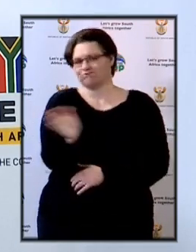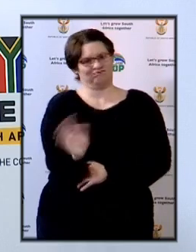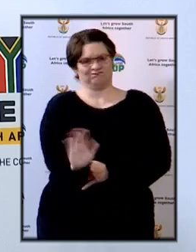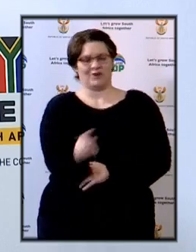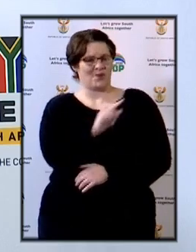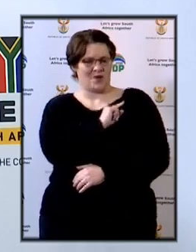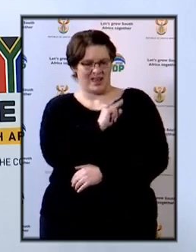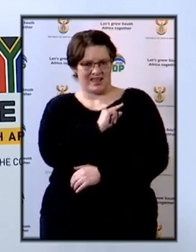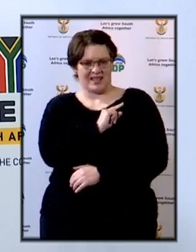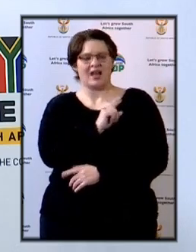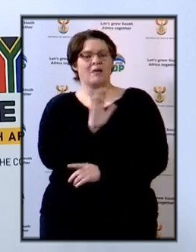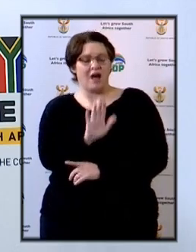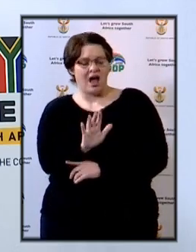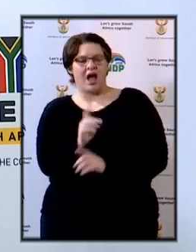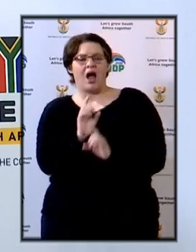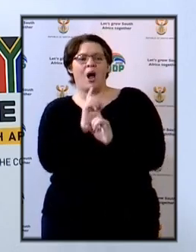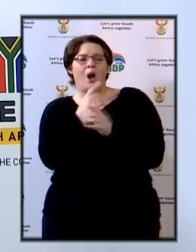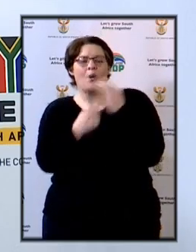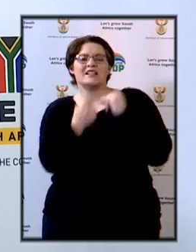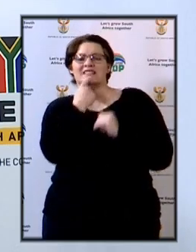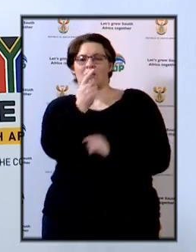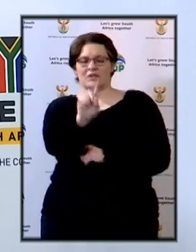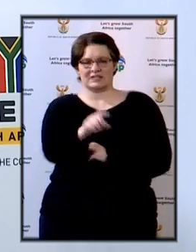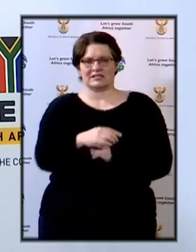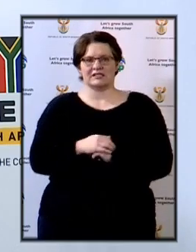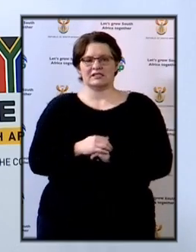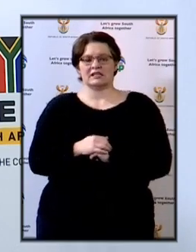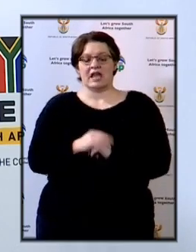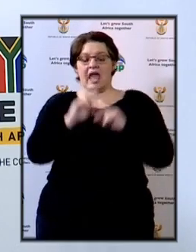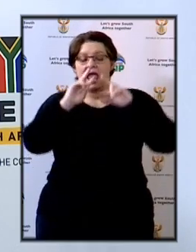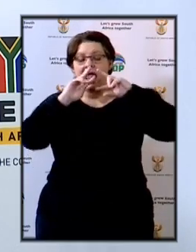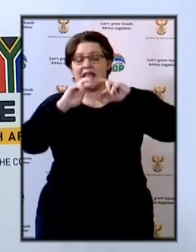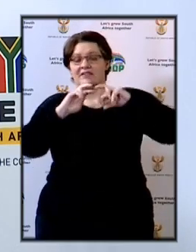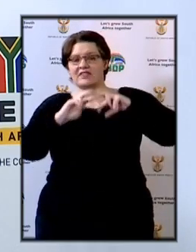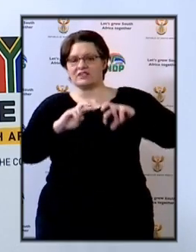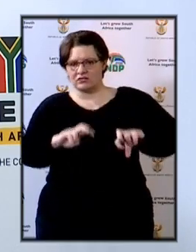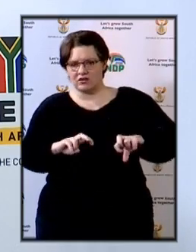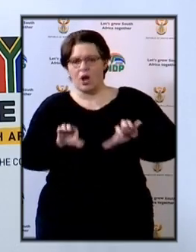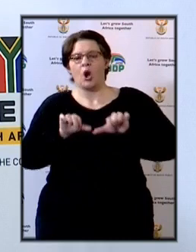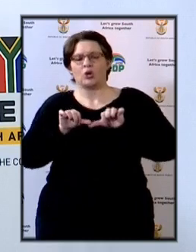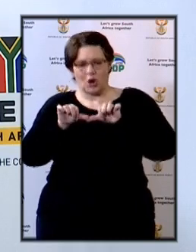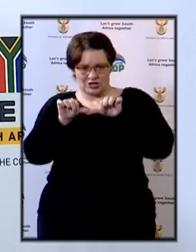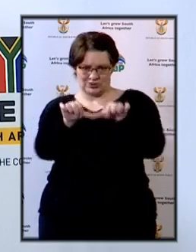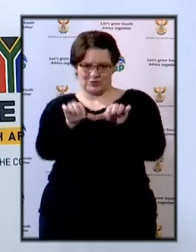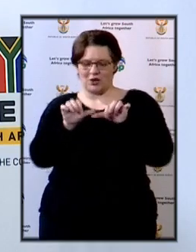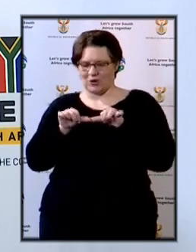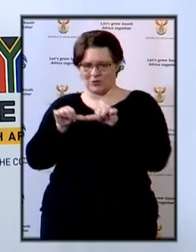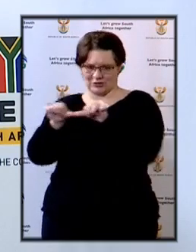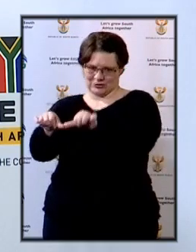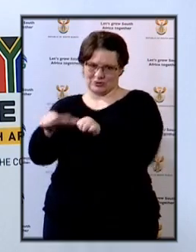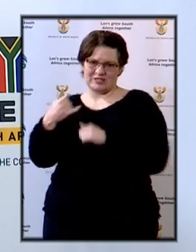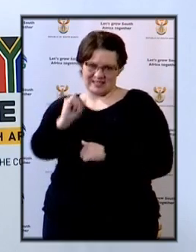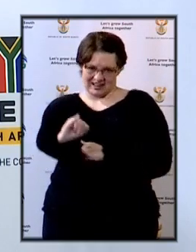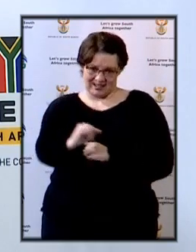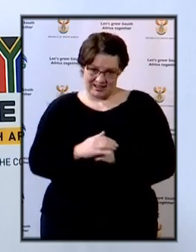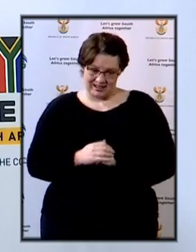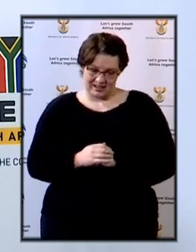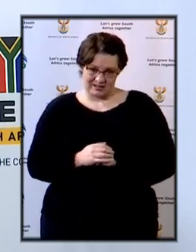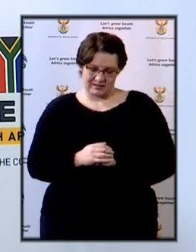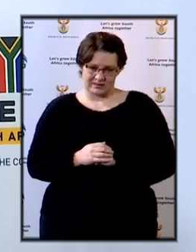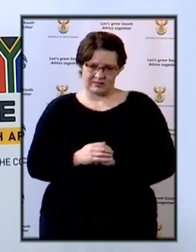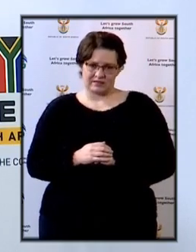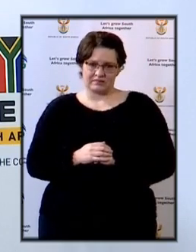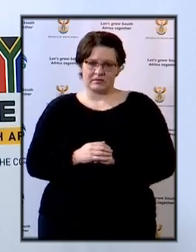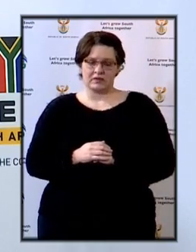but in general we can just say that the investigation is continuing and then